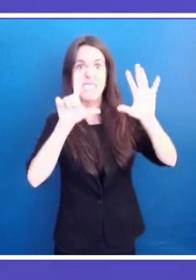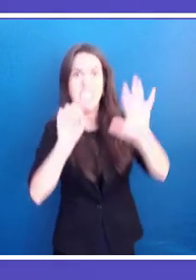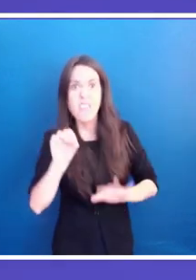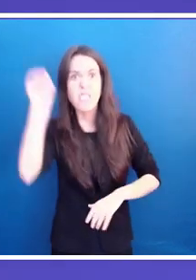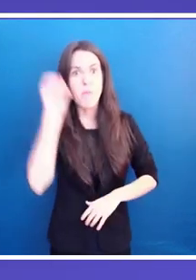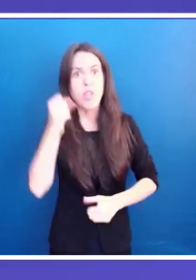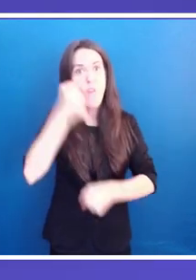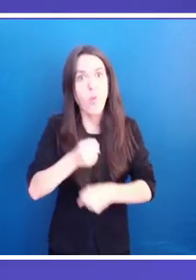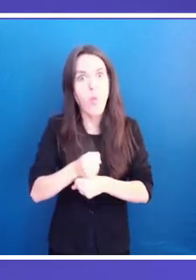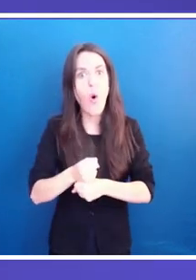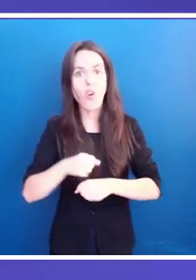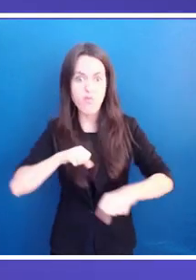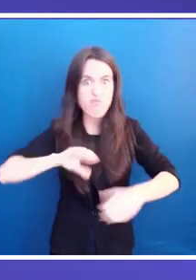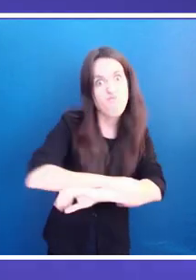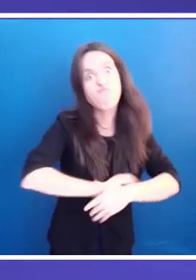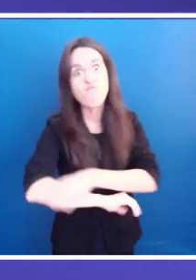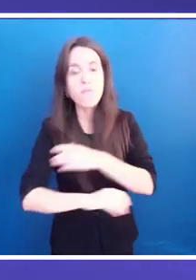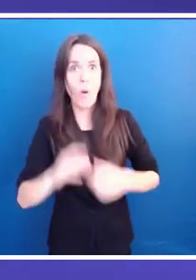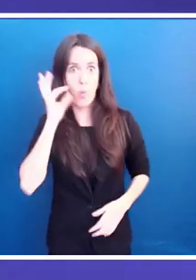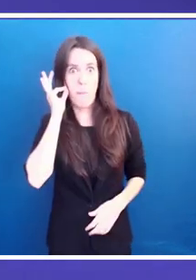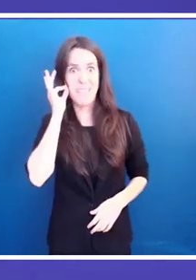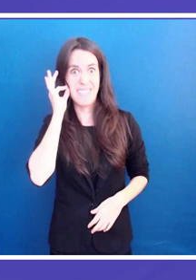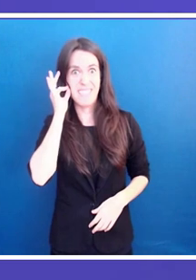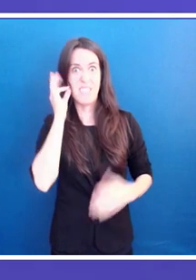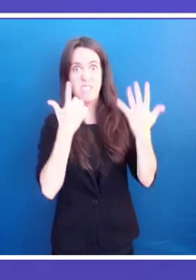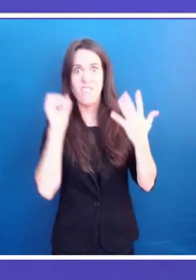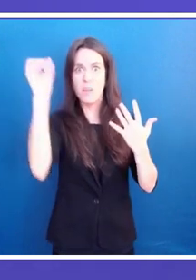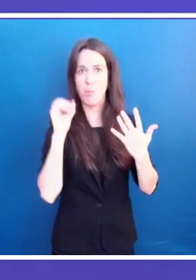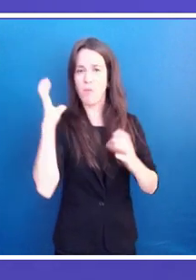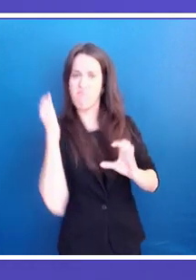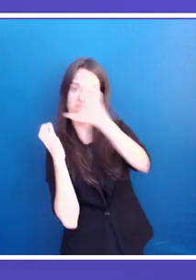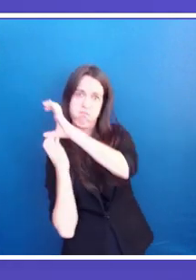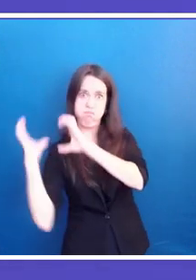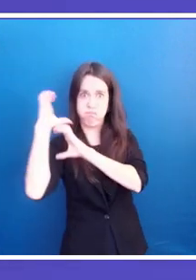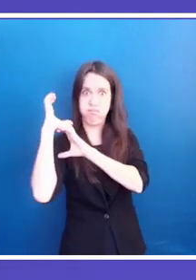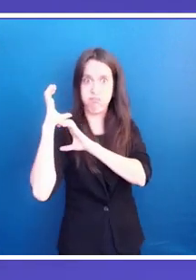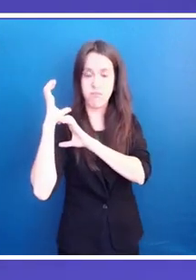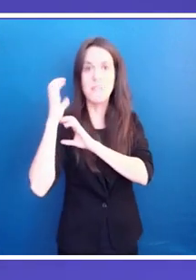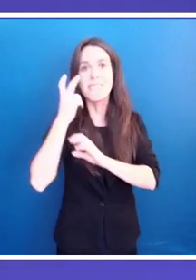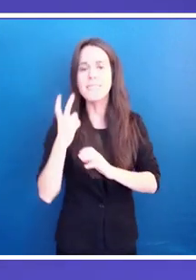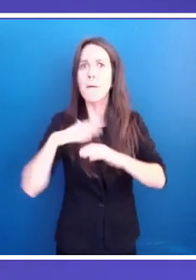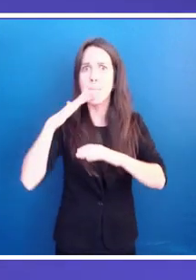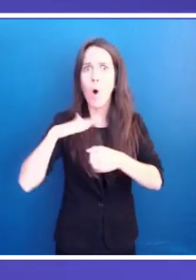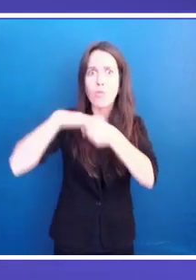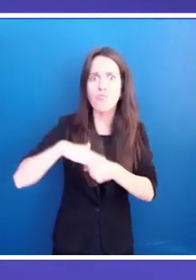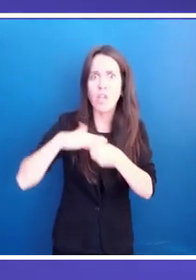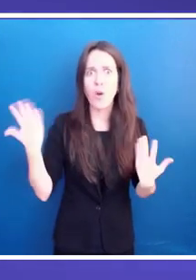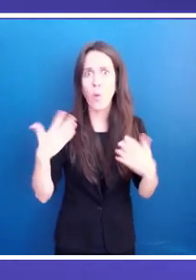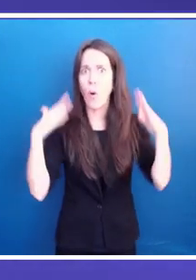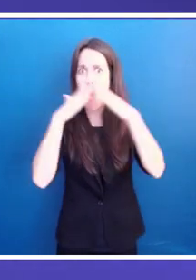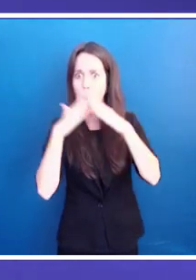We have seen more pressure on the shoulders of women, especially in particular to domestic chores and unpaid